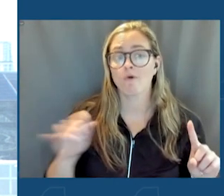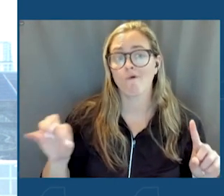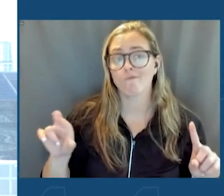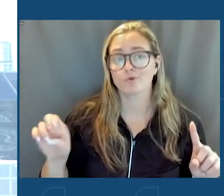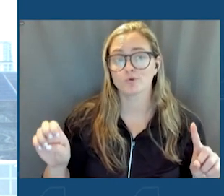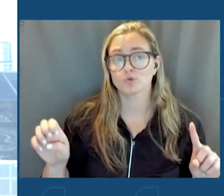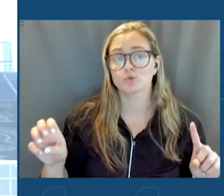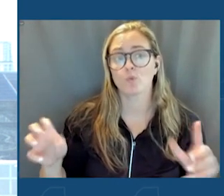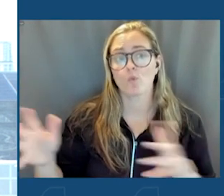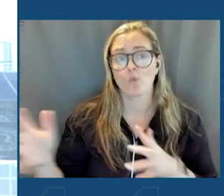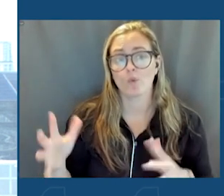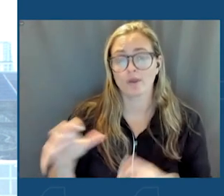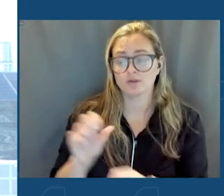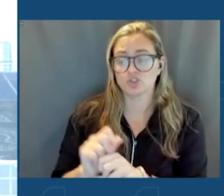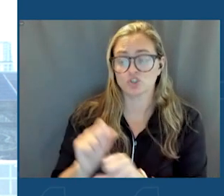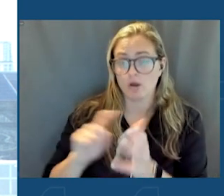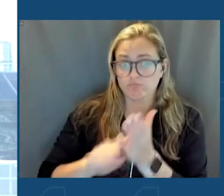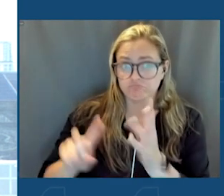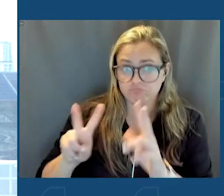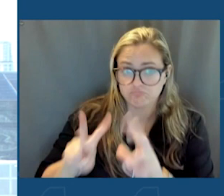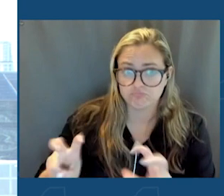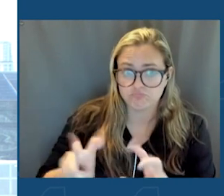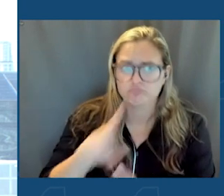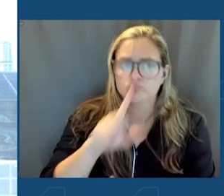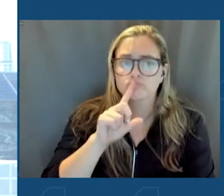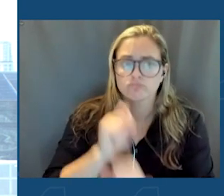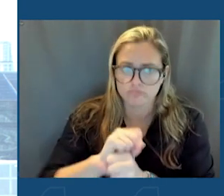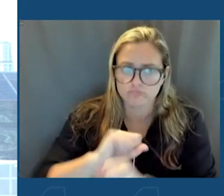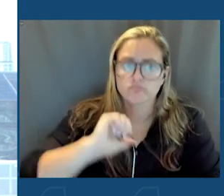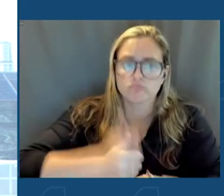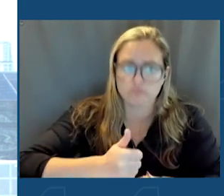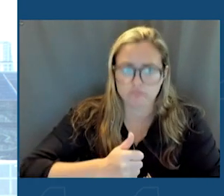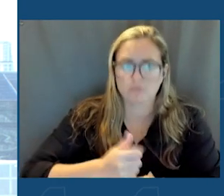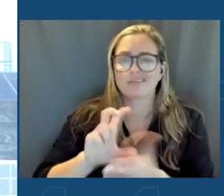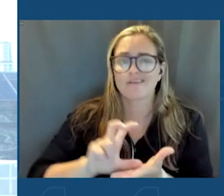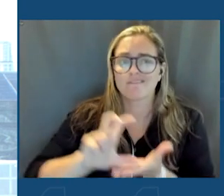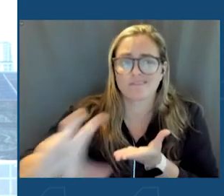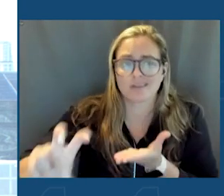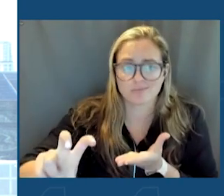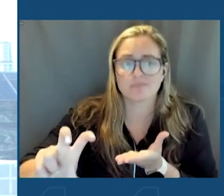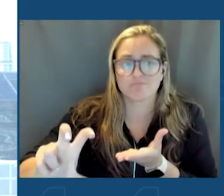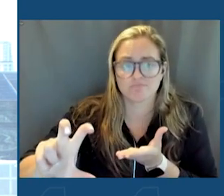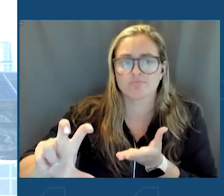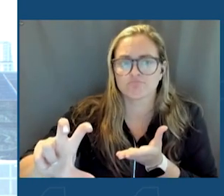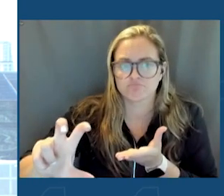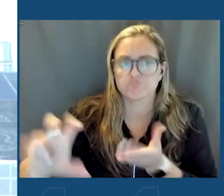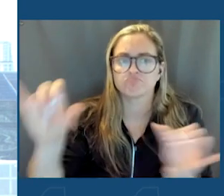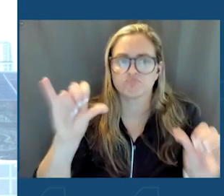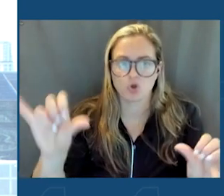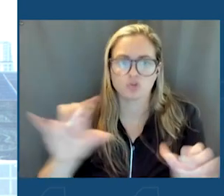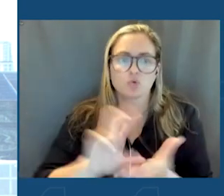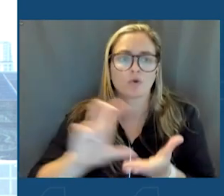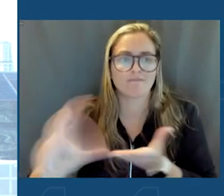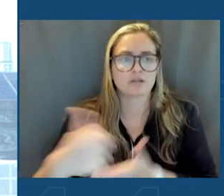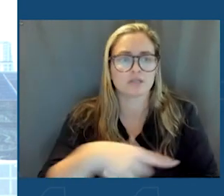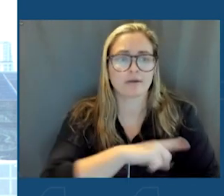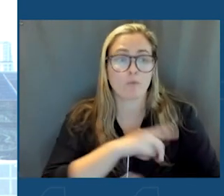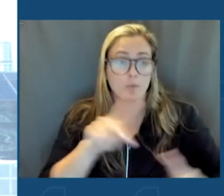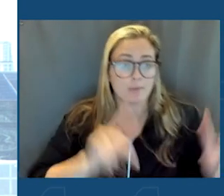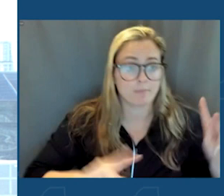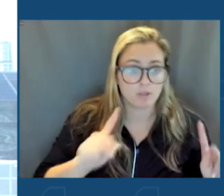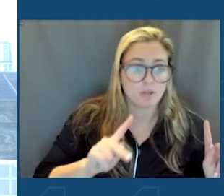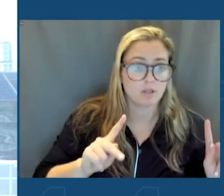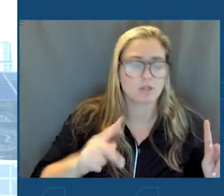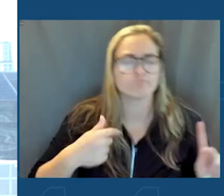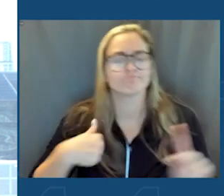analysis, which confirms that the investments we're making in offshore wind are also investments in our people and our